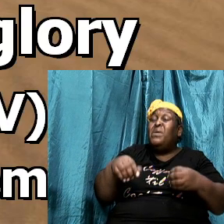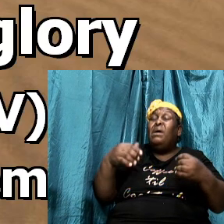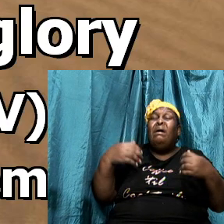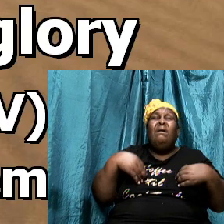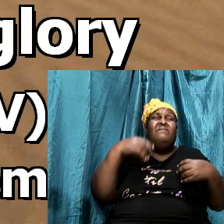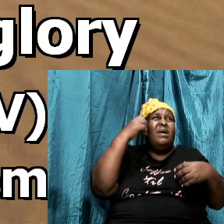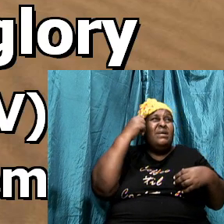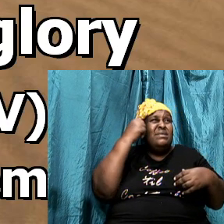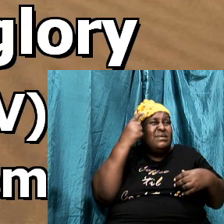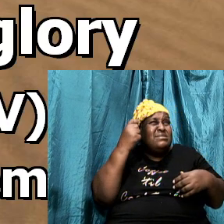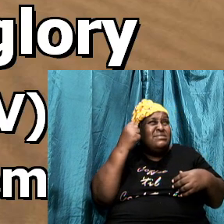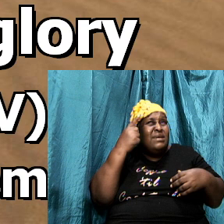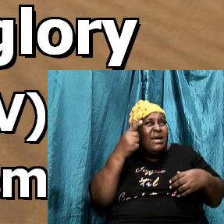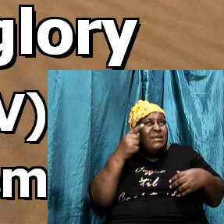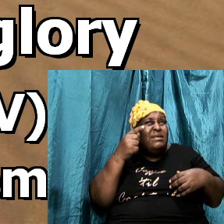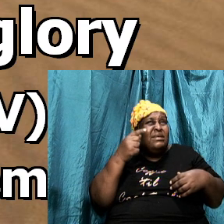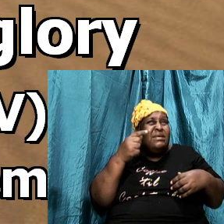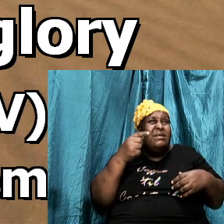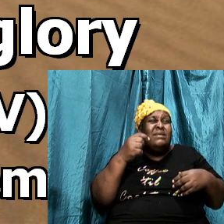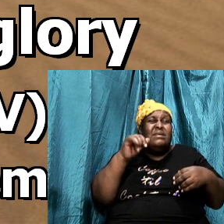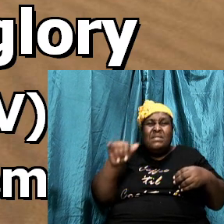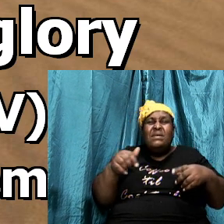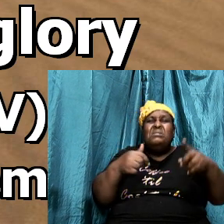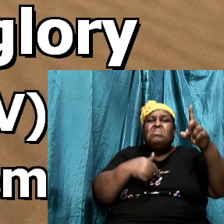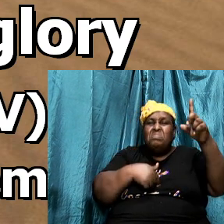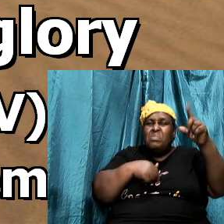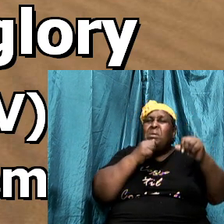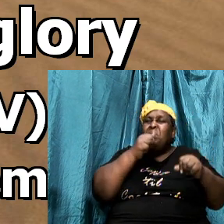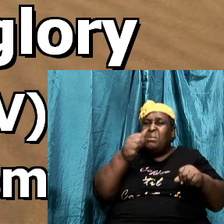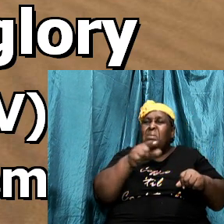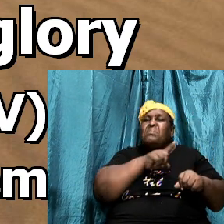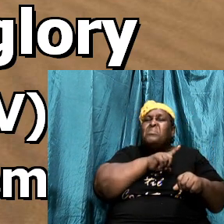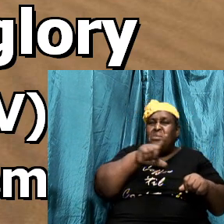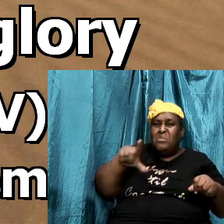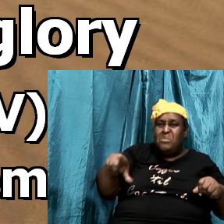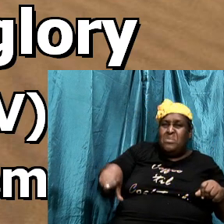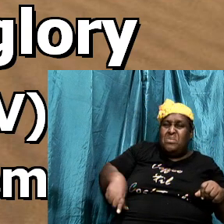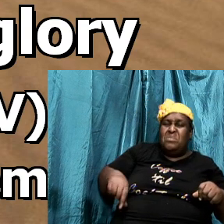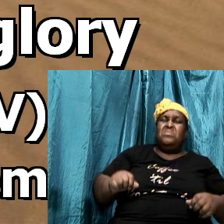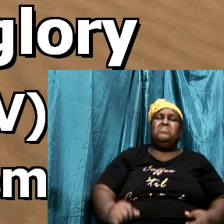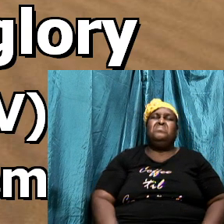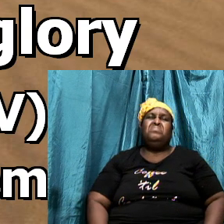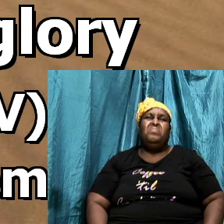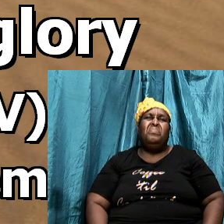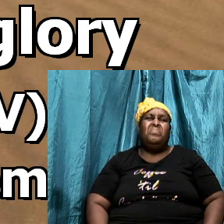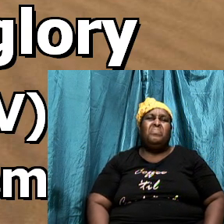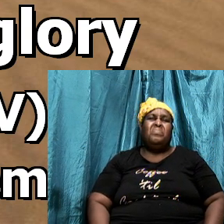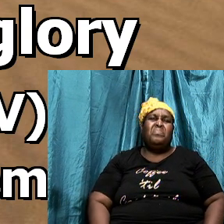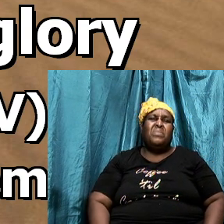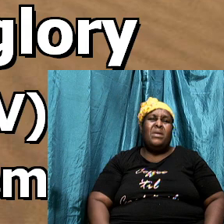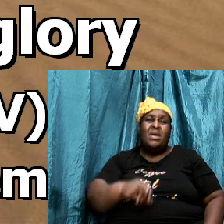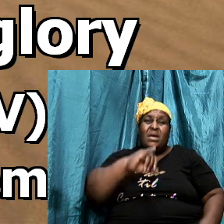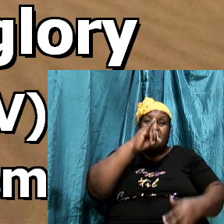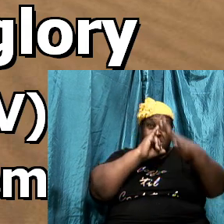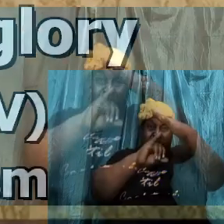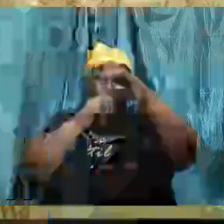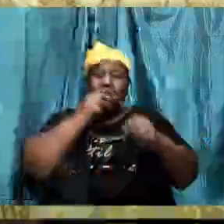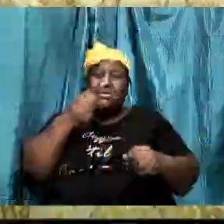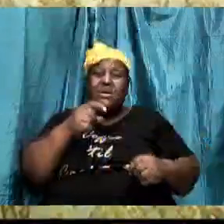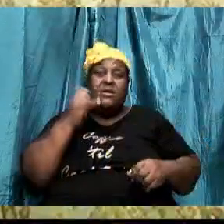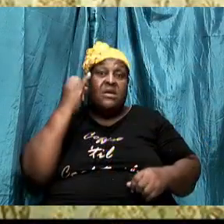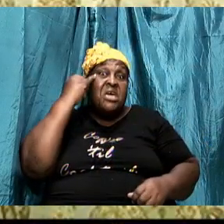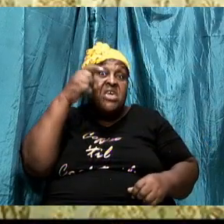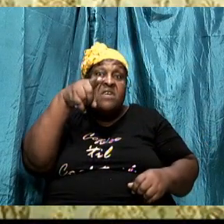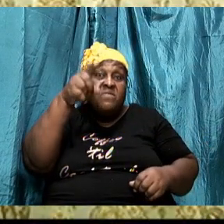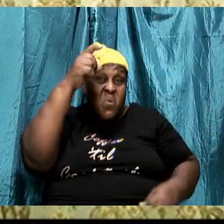to know that I am the Lord. What Jeremiah is saying that if you are wise, don't think that you are wise